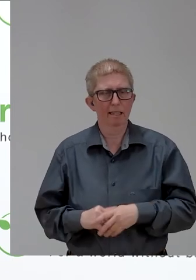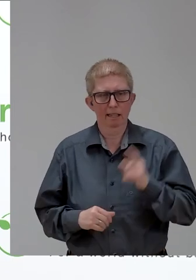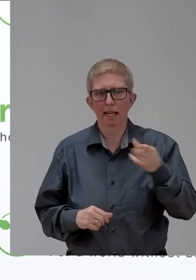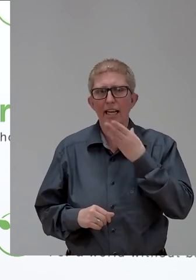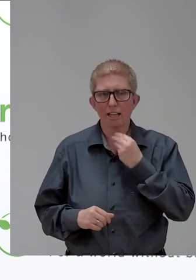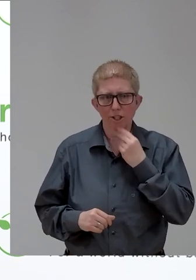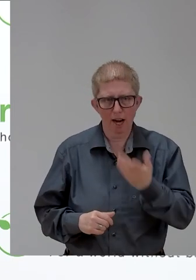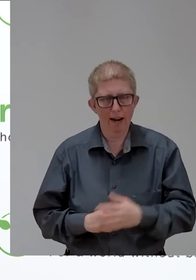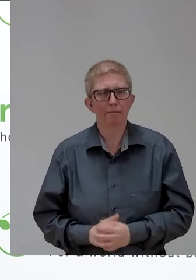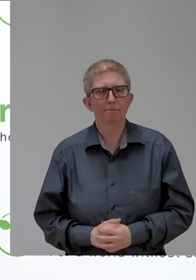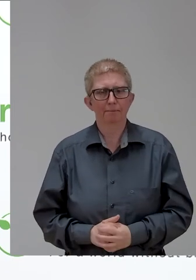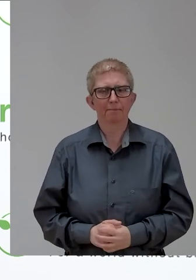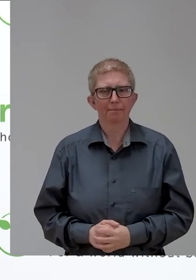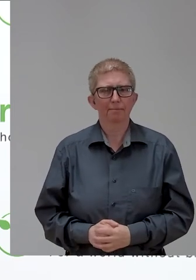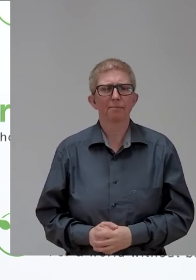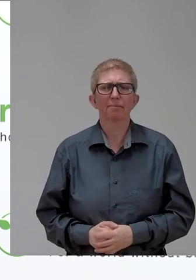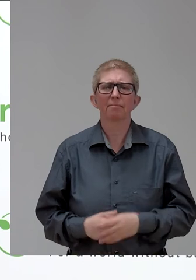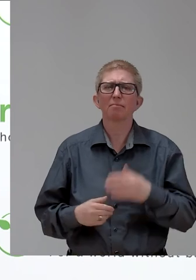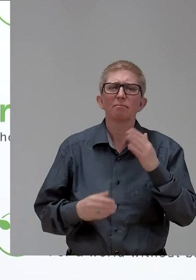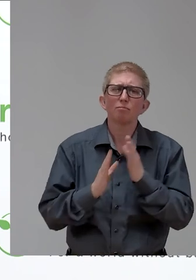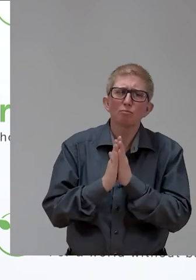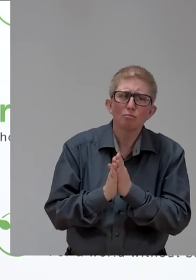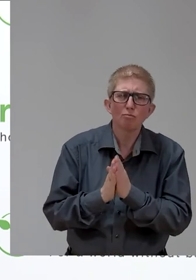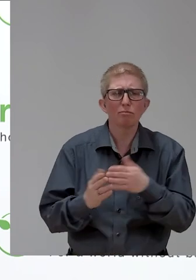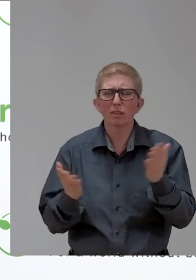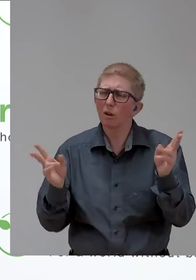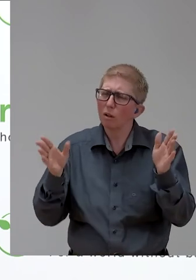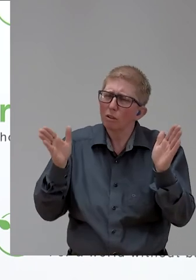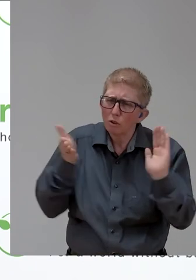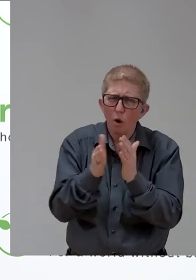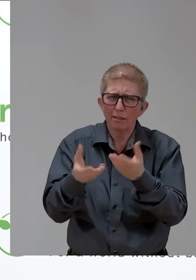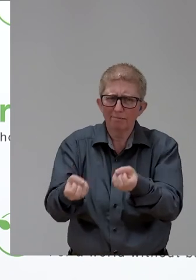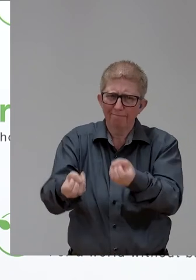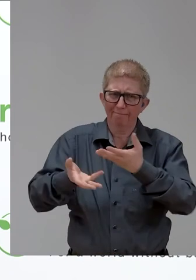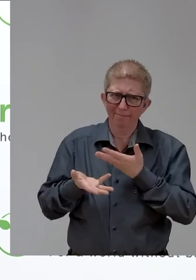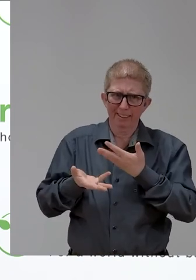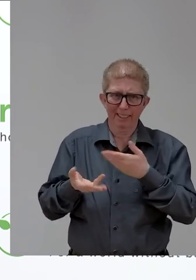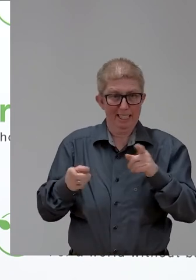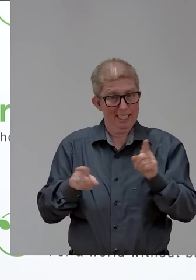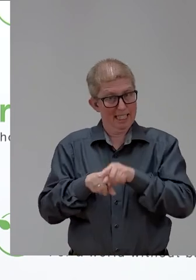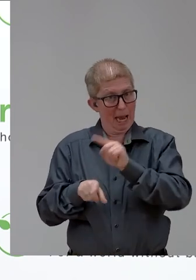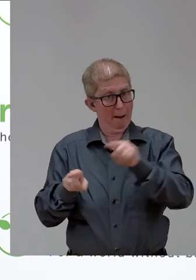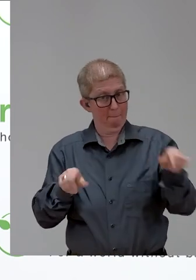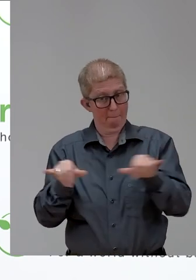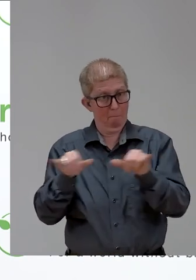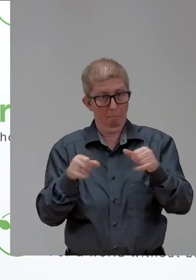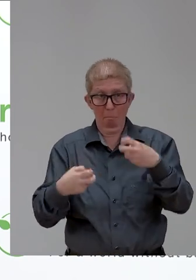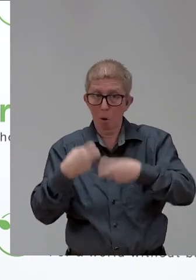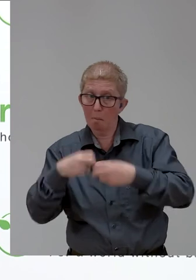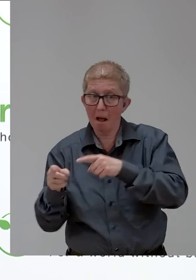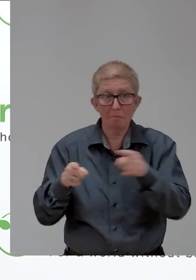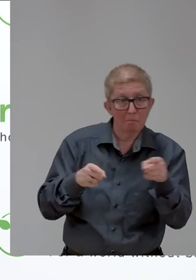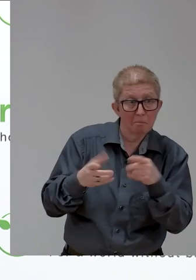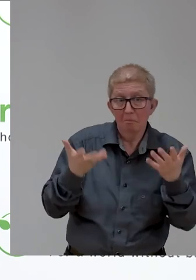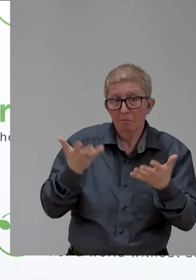the speech of Sophia, where you do see similarities in the issues and the problems, where are differences, and maybe you start by introducing yourself a little and